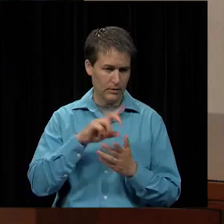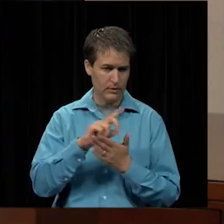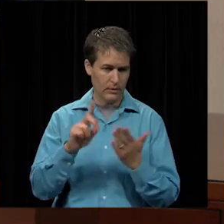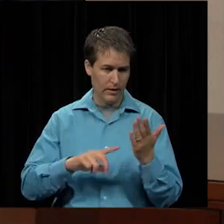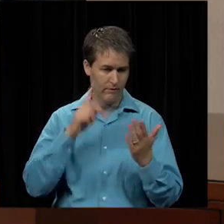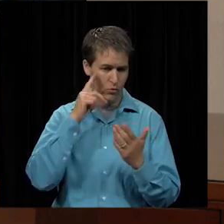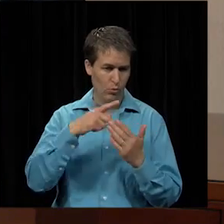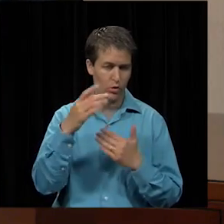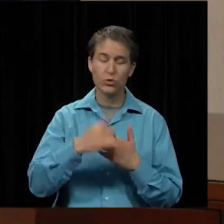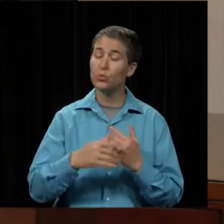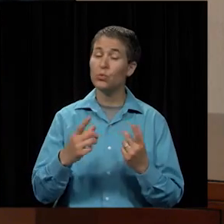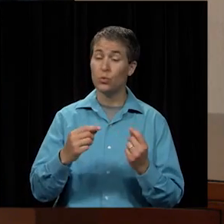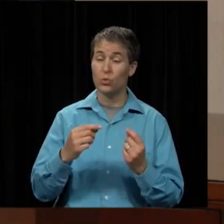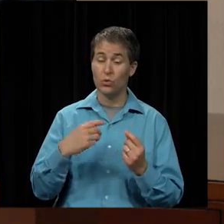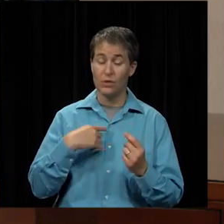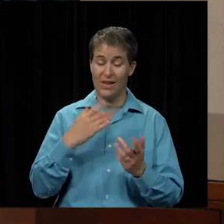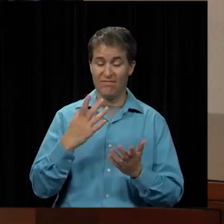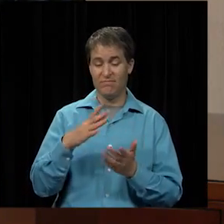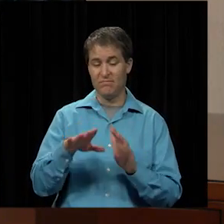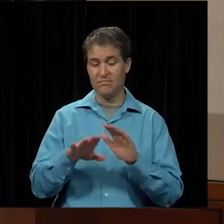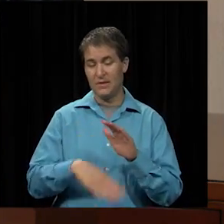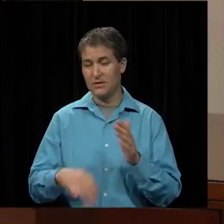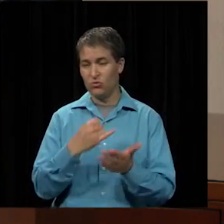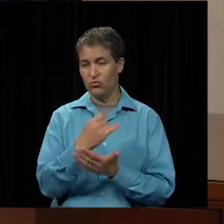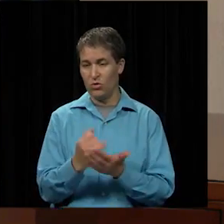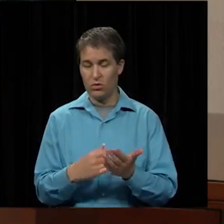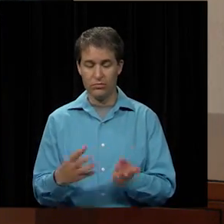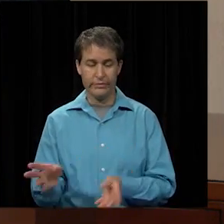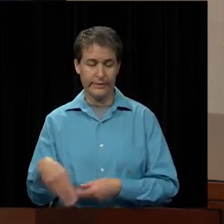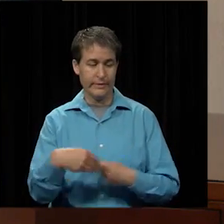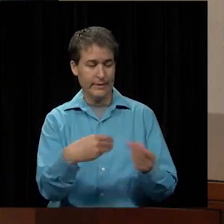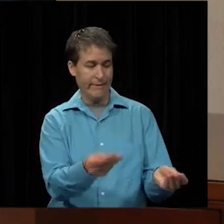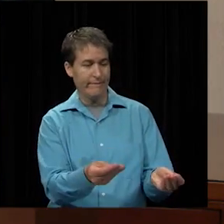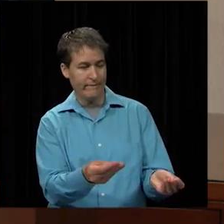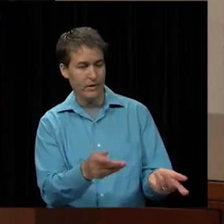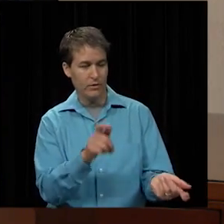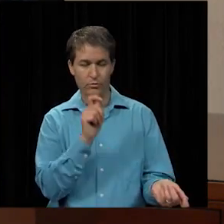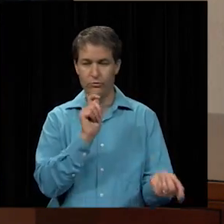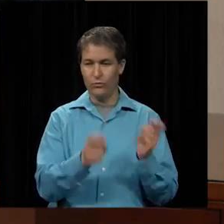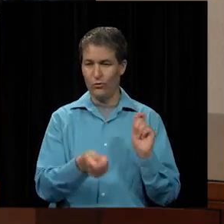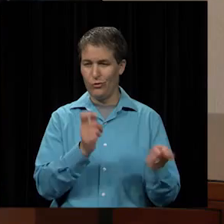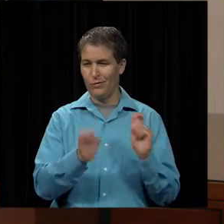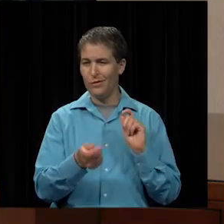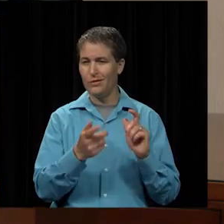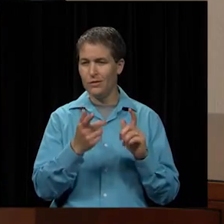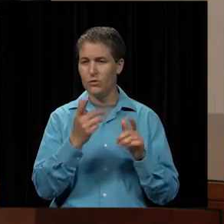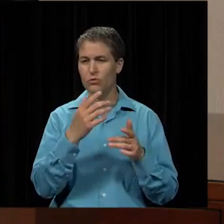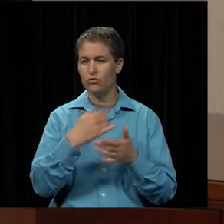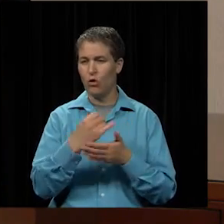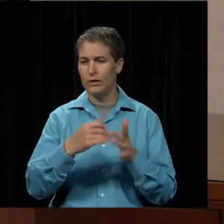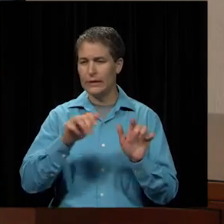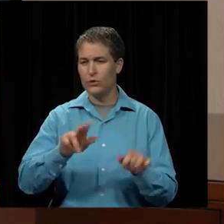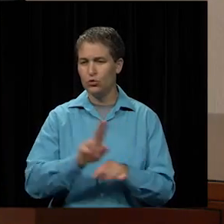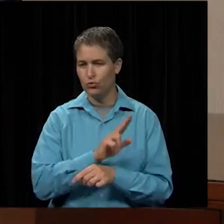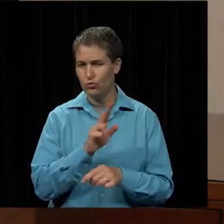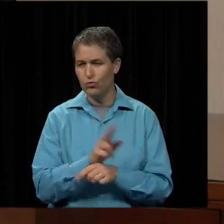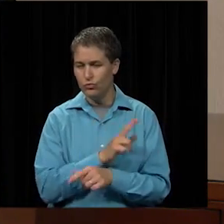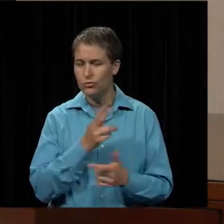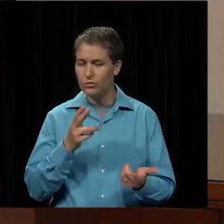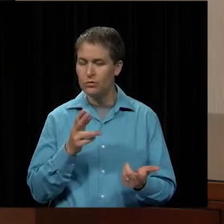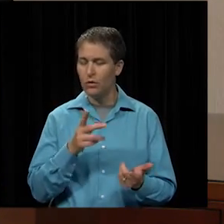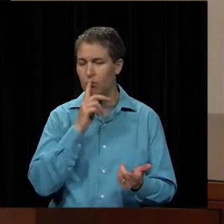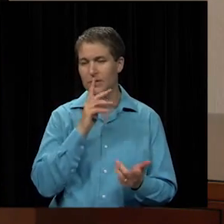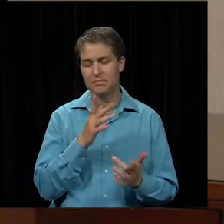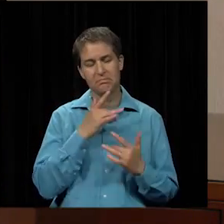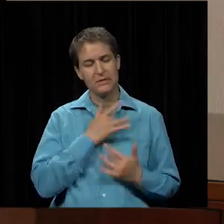all they're doing is taking that schematic design, design development, and converting it into working drawings. So typical